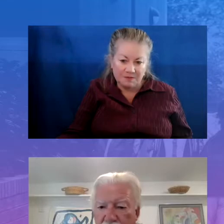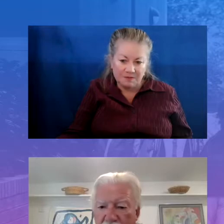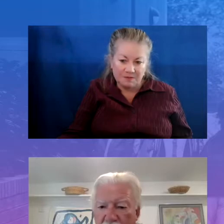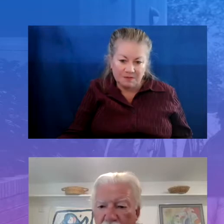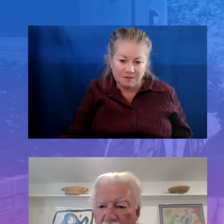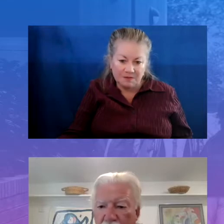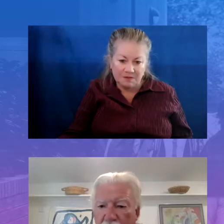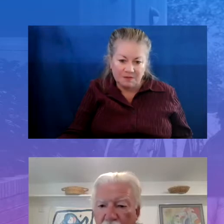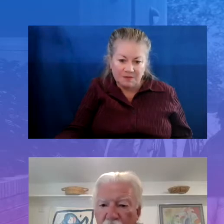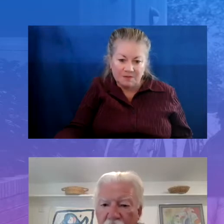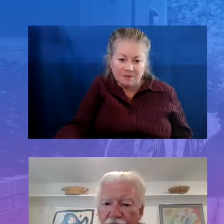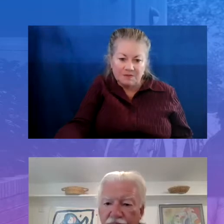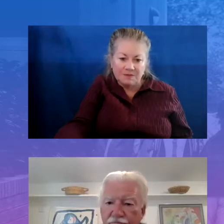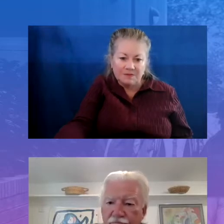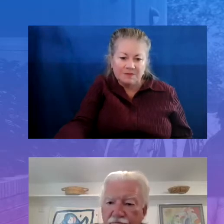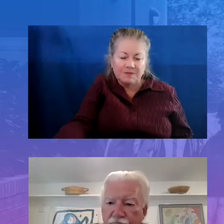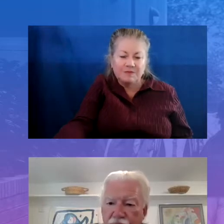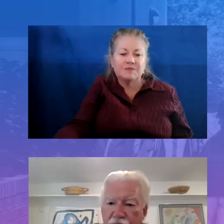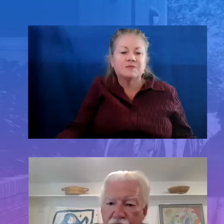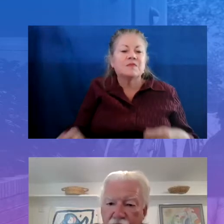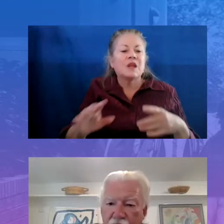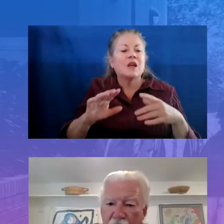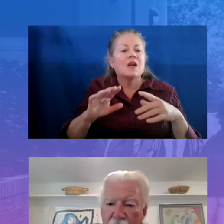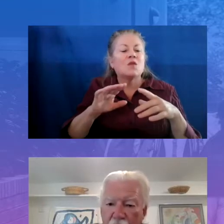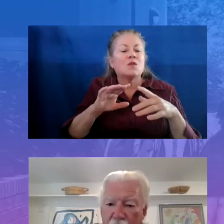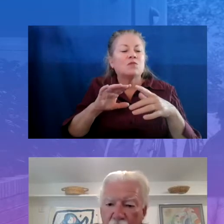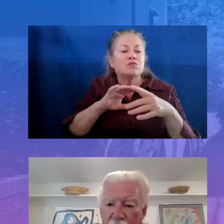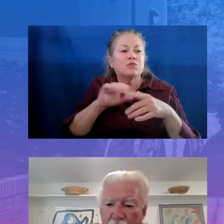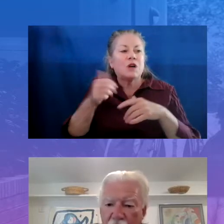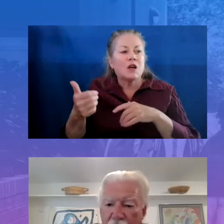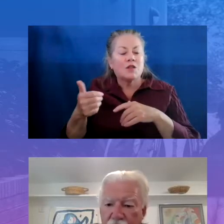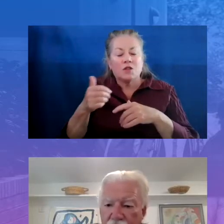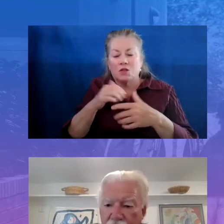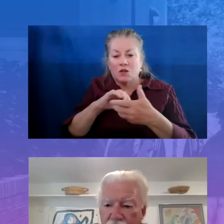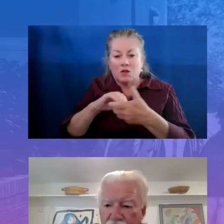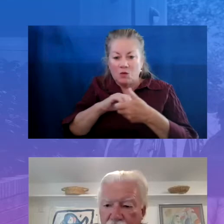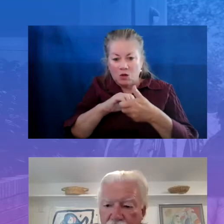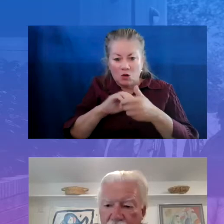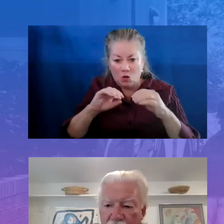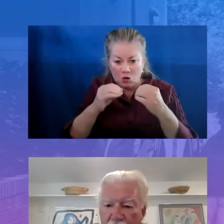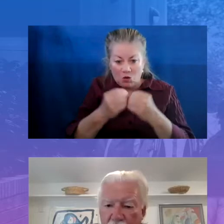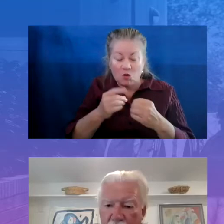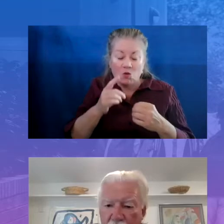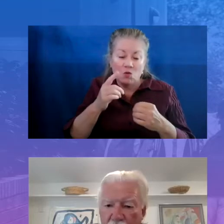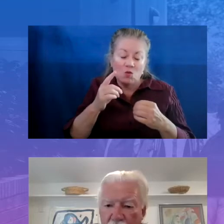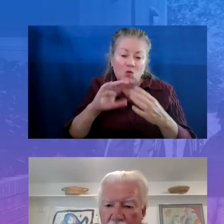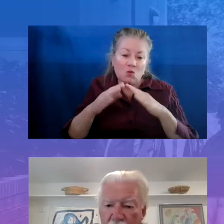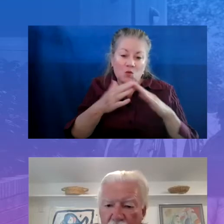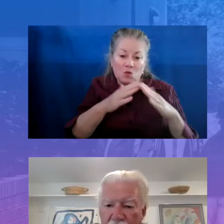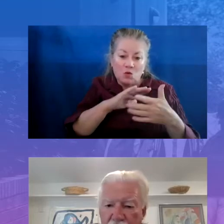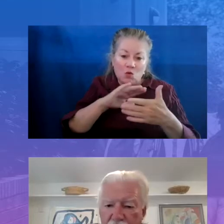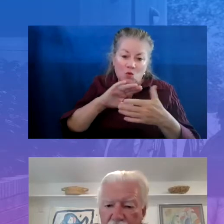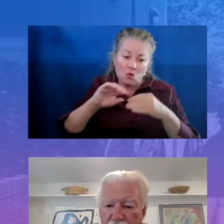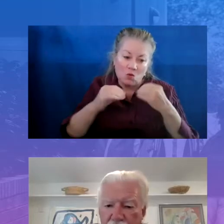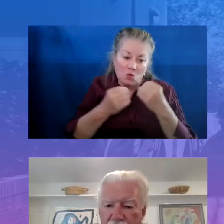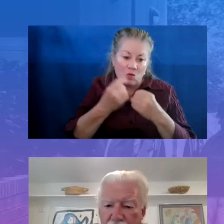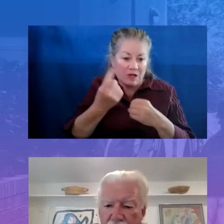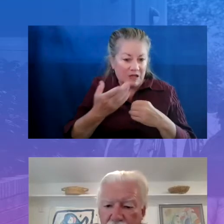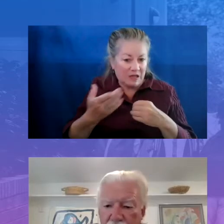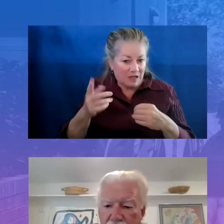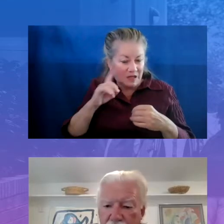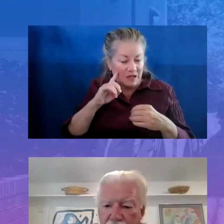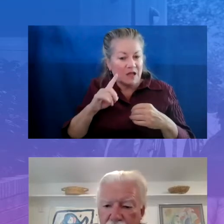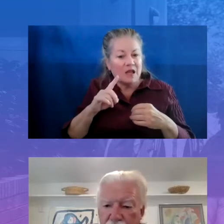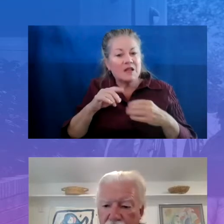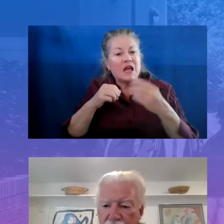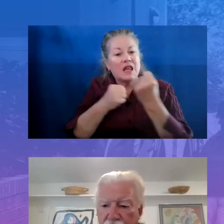community and faith-based organizations. One thing we applaud is that I believe the After School Alliance helps other